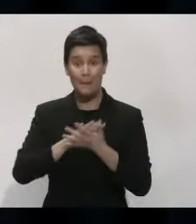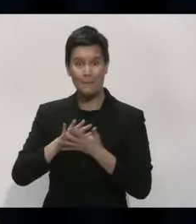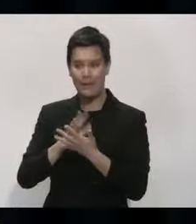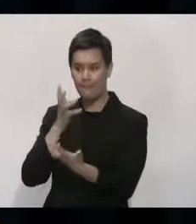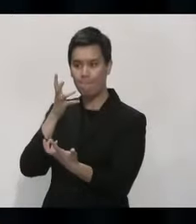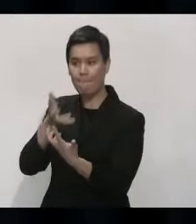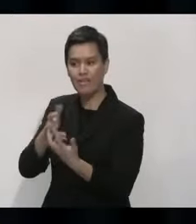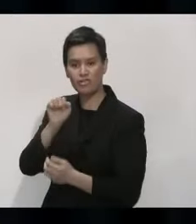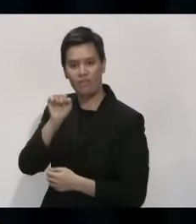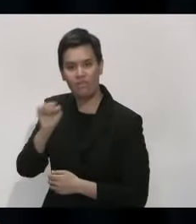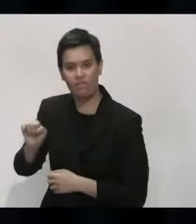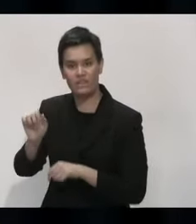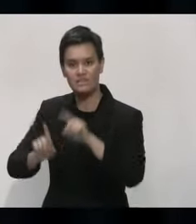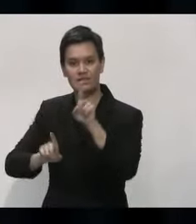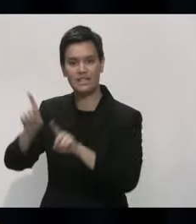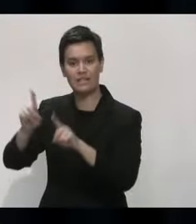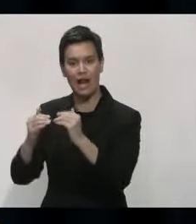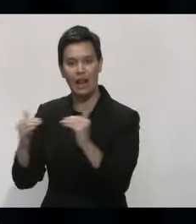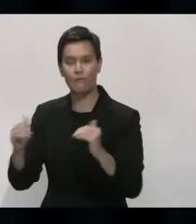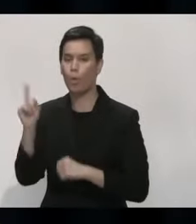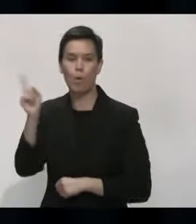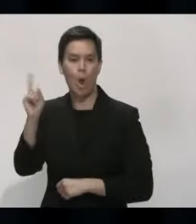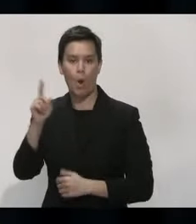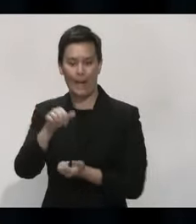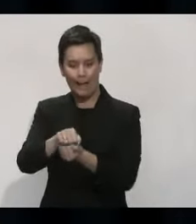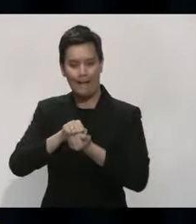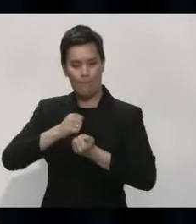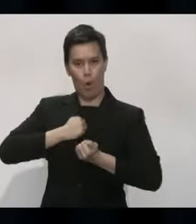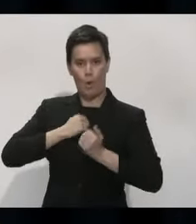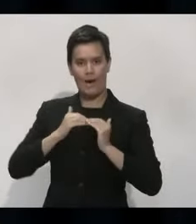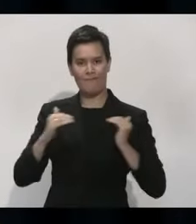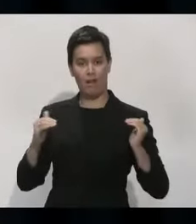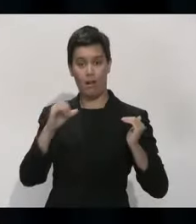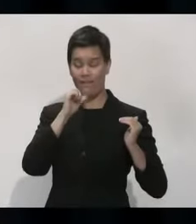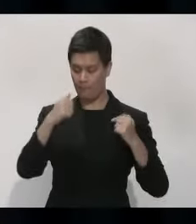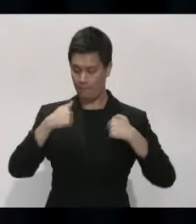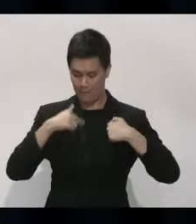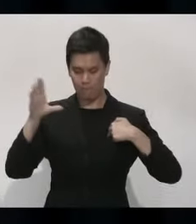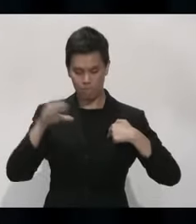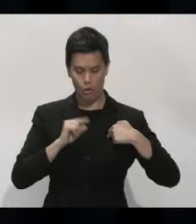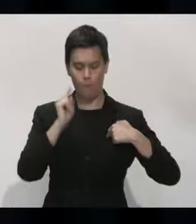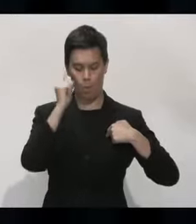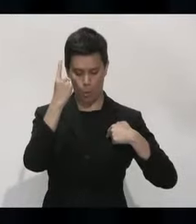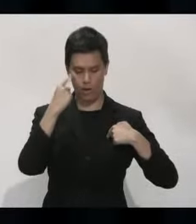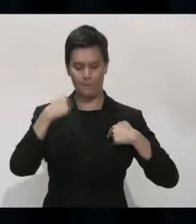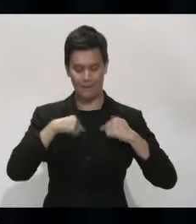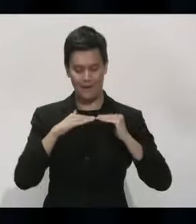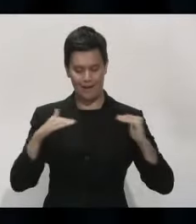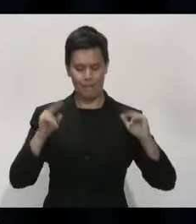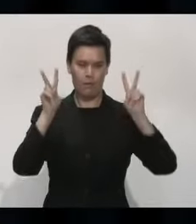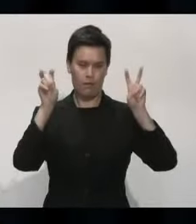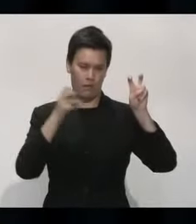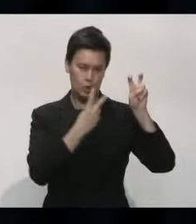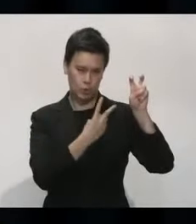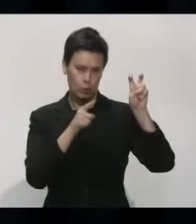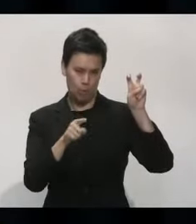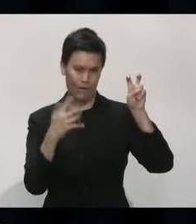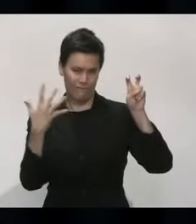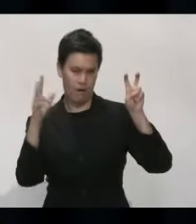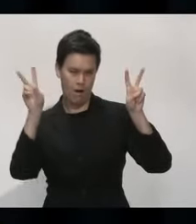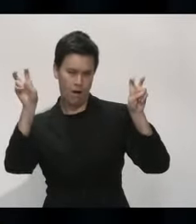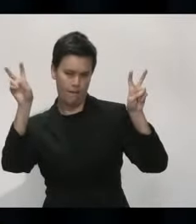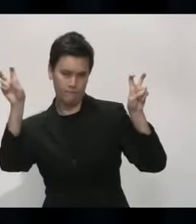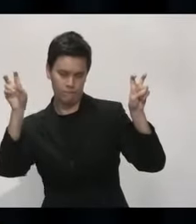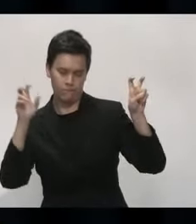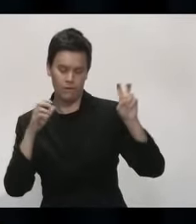wherever you go. So if you are having to travel out of Auckland or you've got travel plans over the weekend in particular, please behave as if you were